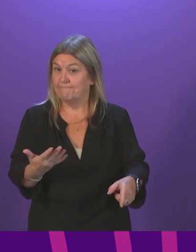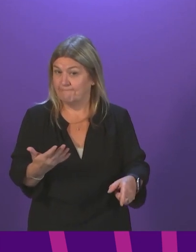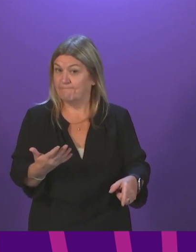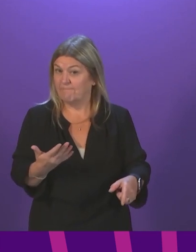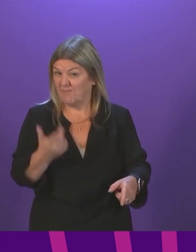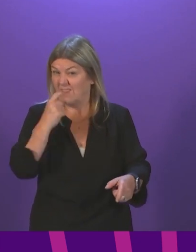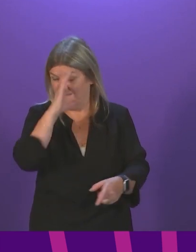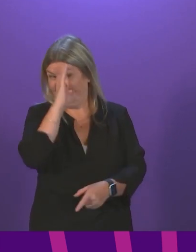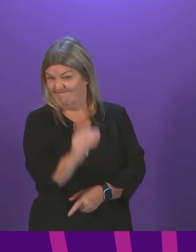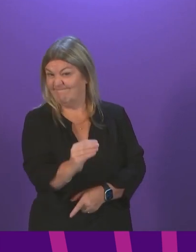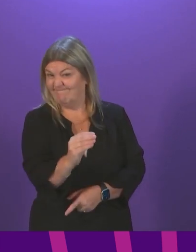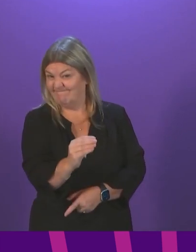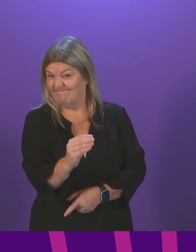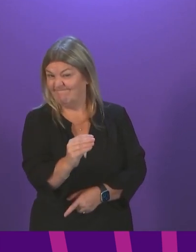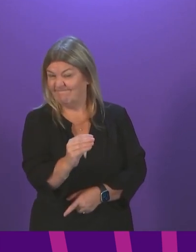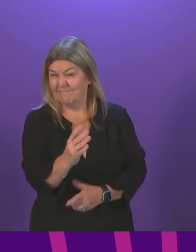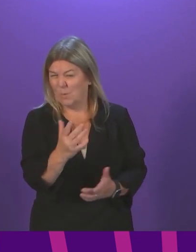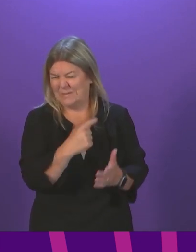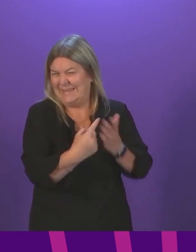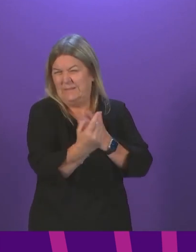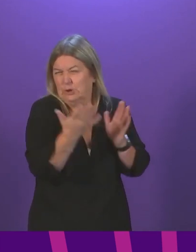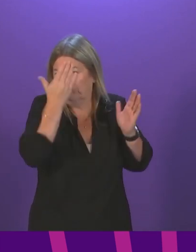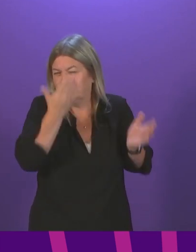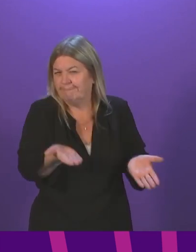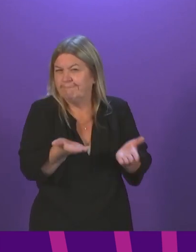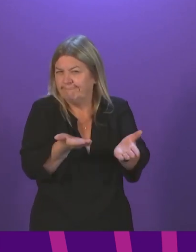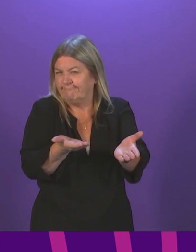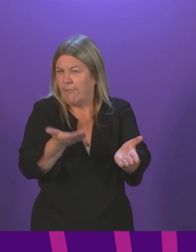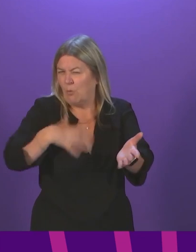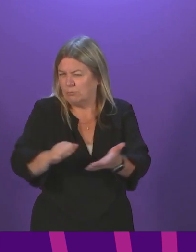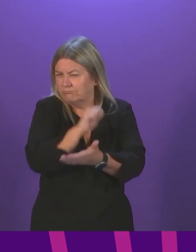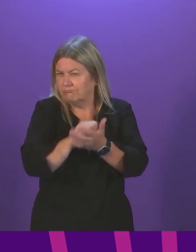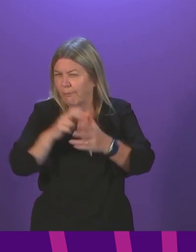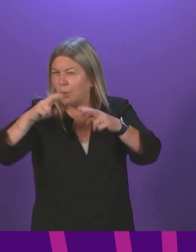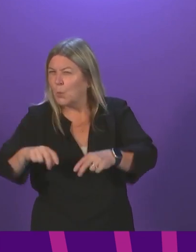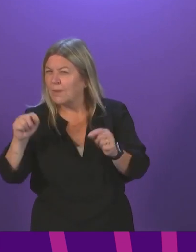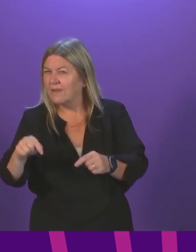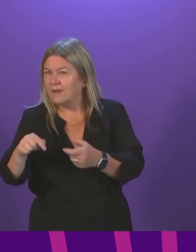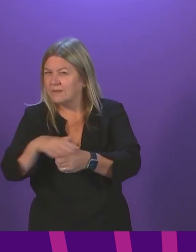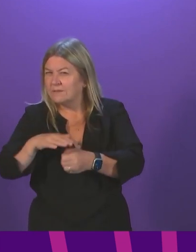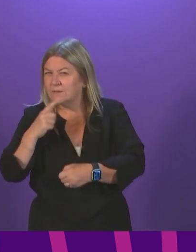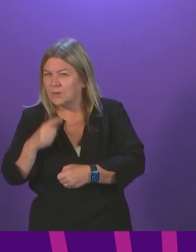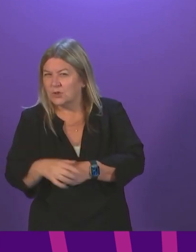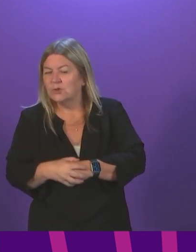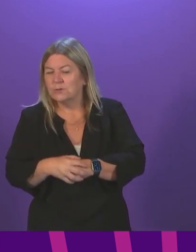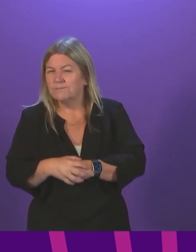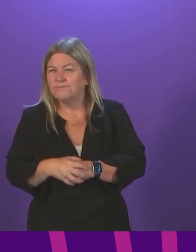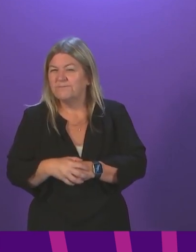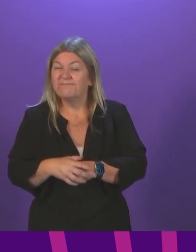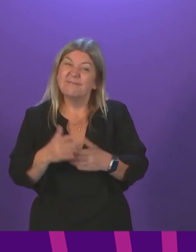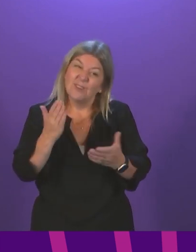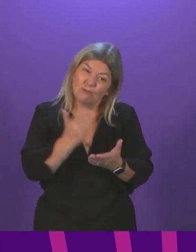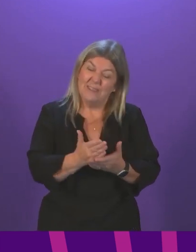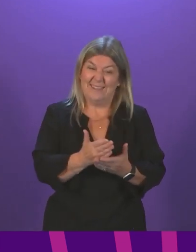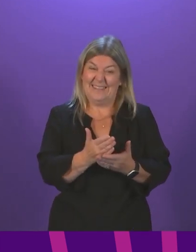and come back with a considered answer rather than one before having had the opportunity to properly consider it. I think the default position is we would encourage people